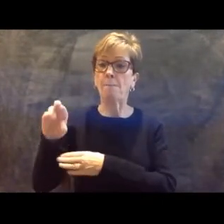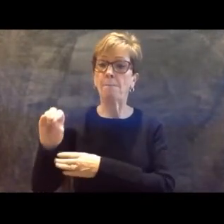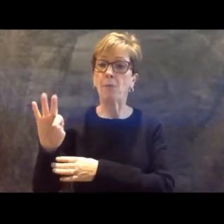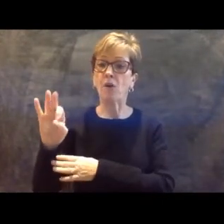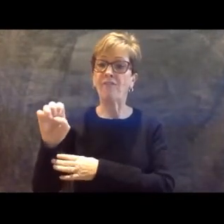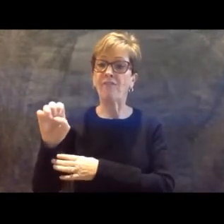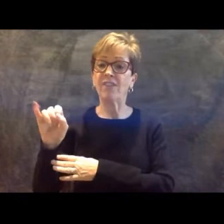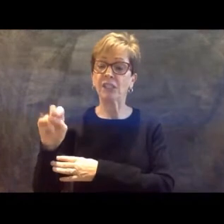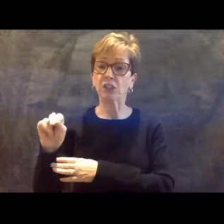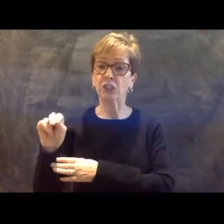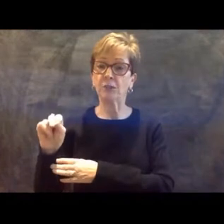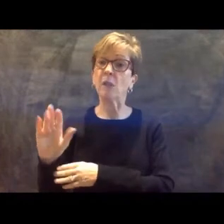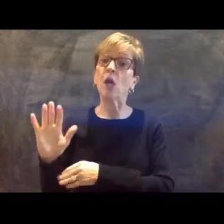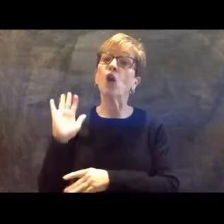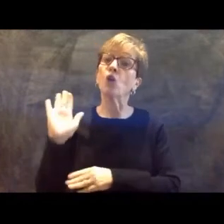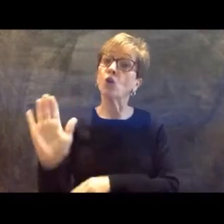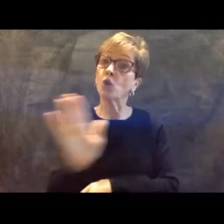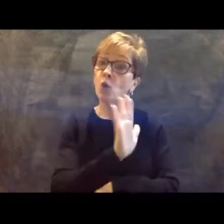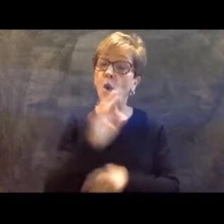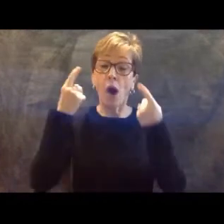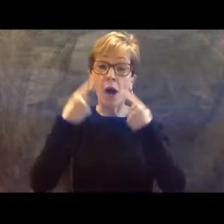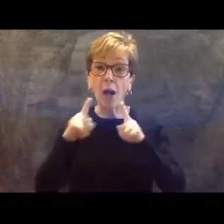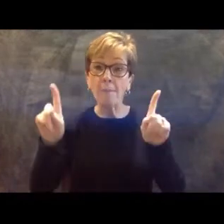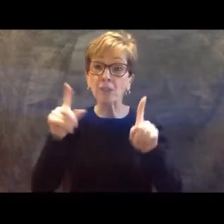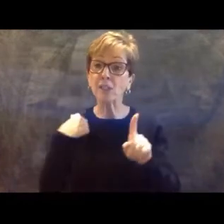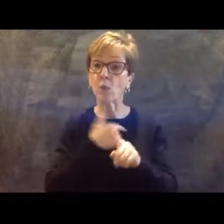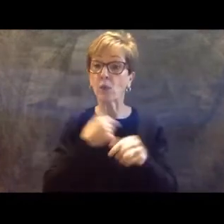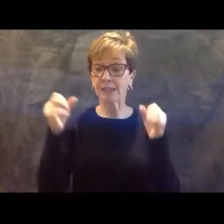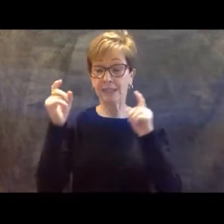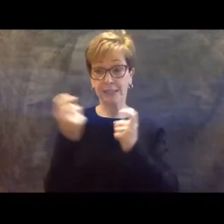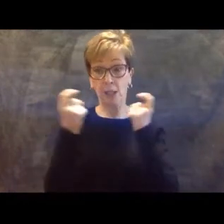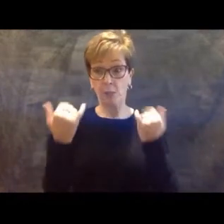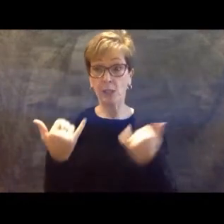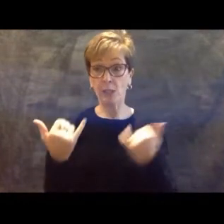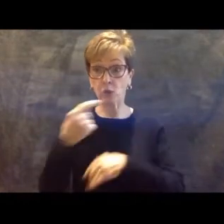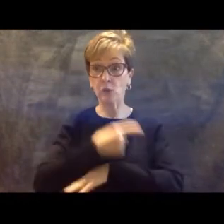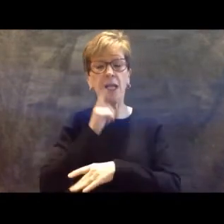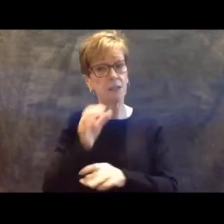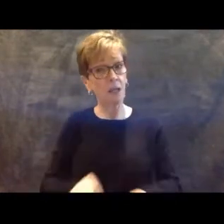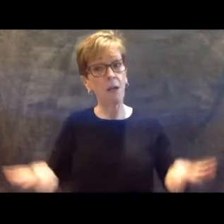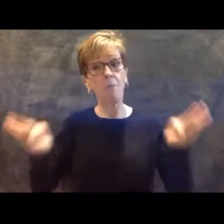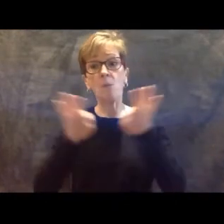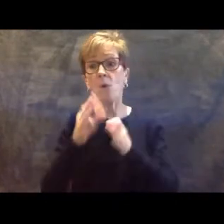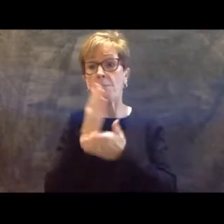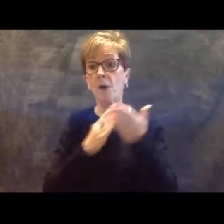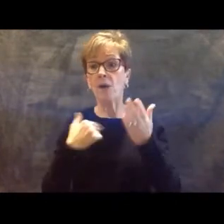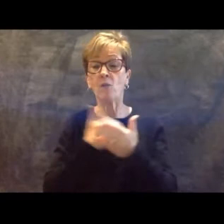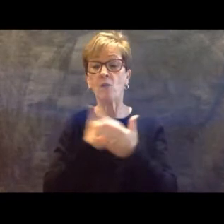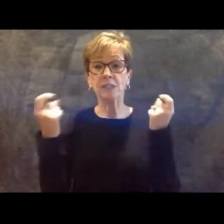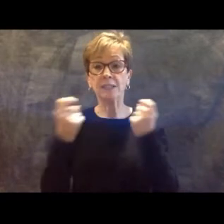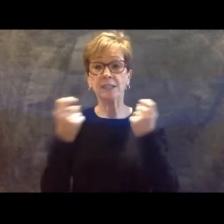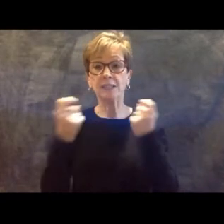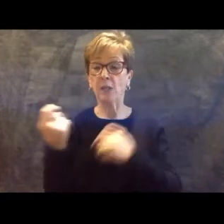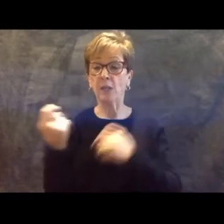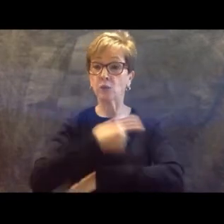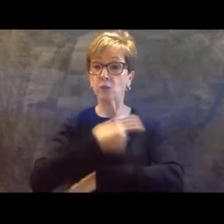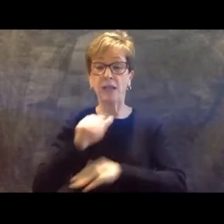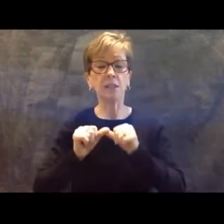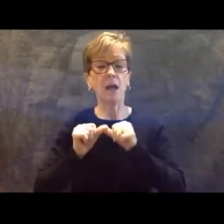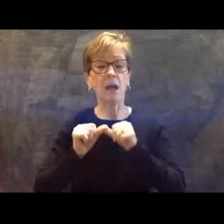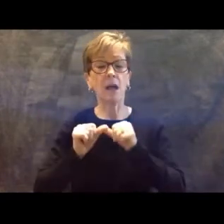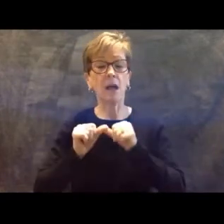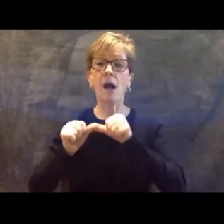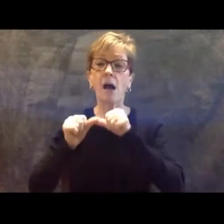today is an example of another key element of the teaching profession, and that is the ongoing and lifelong work and